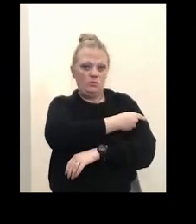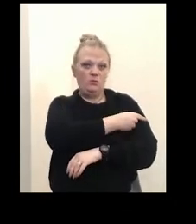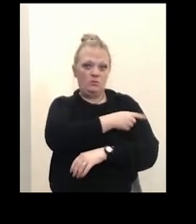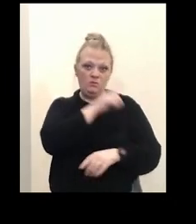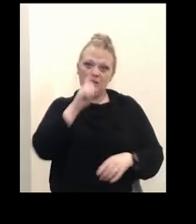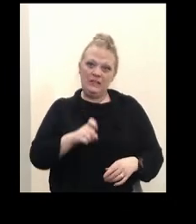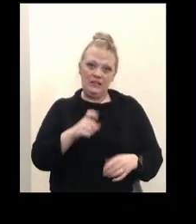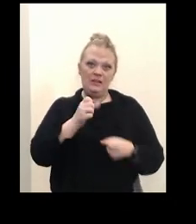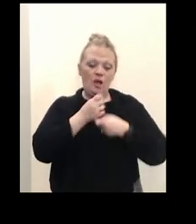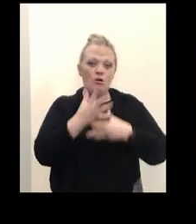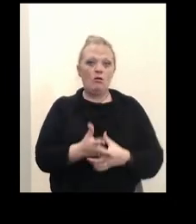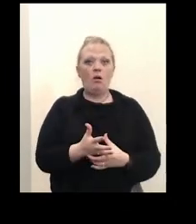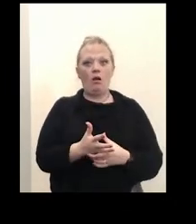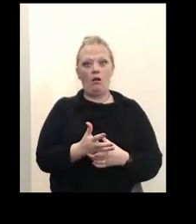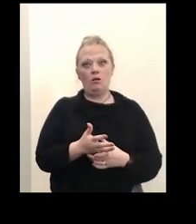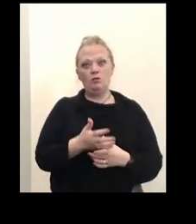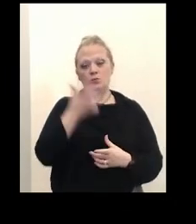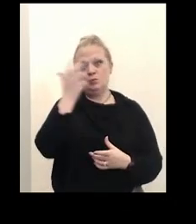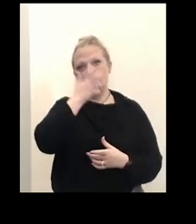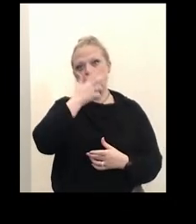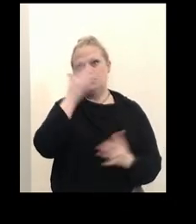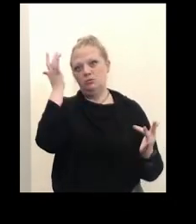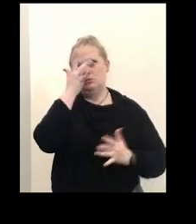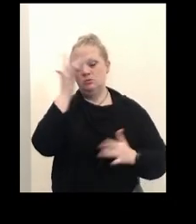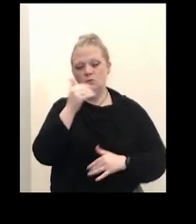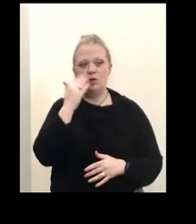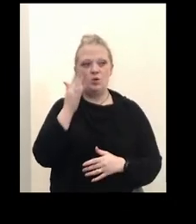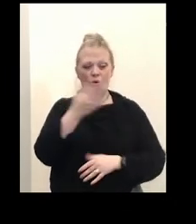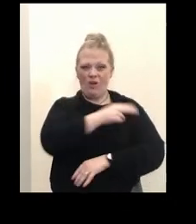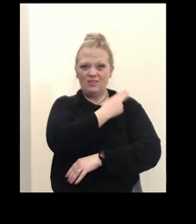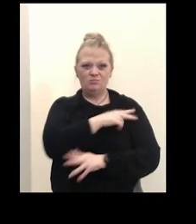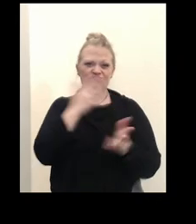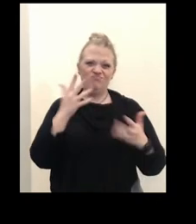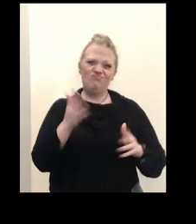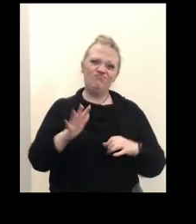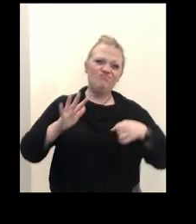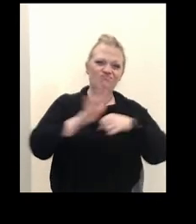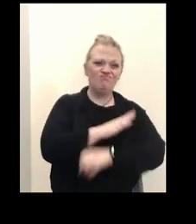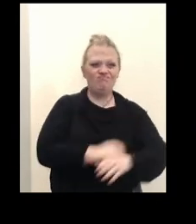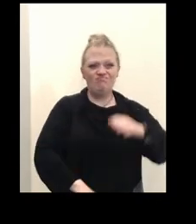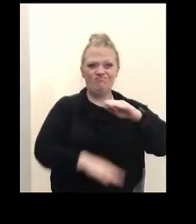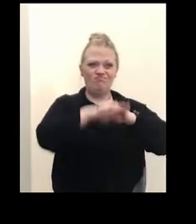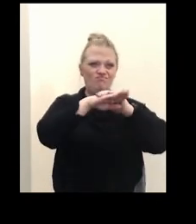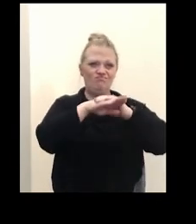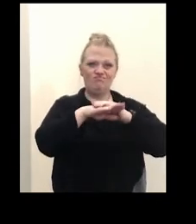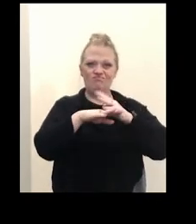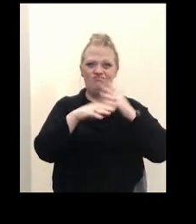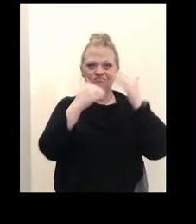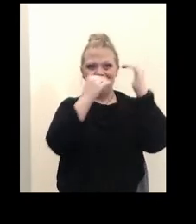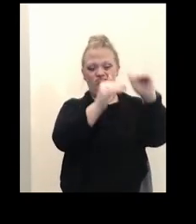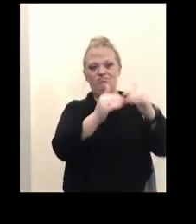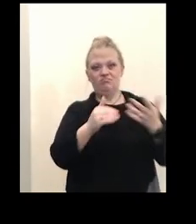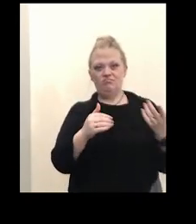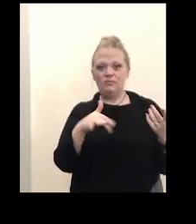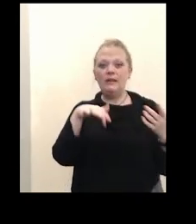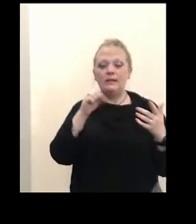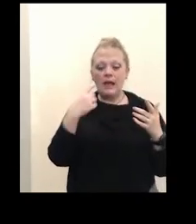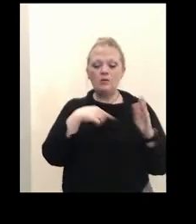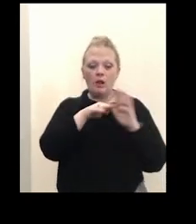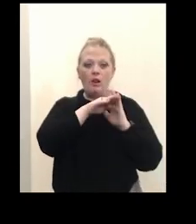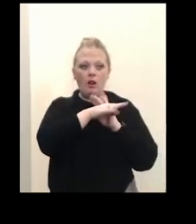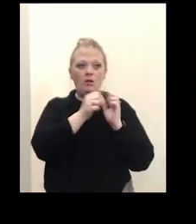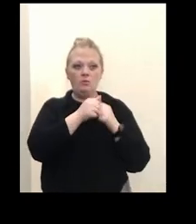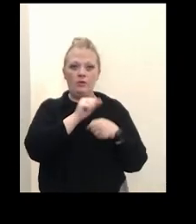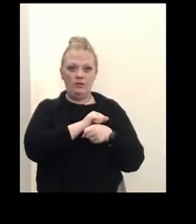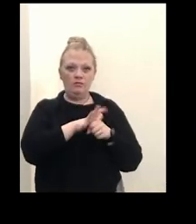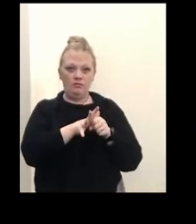cause significant illness and we know the hospitals are already full um almost at capacity although we're levering off with covet 19 vex uh